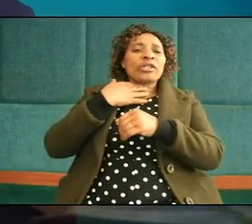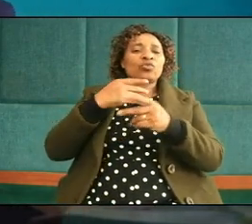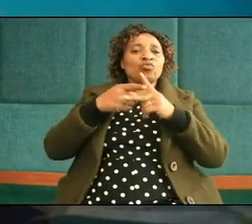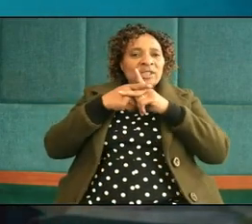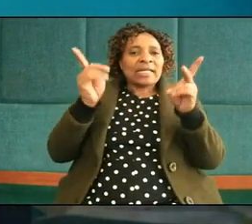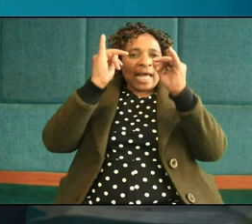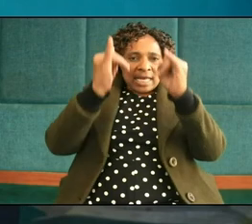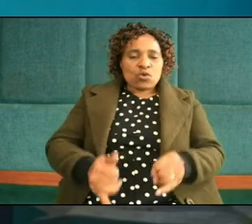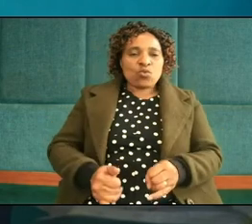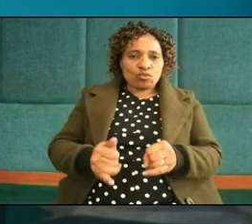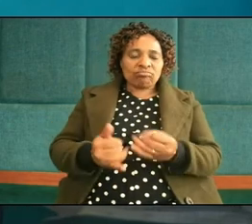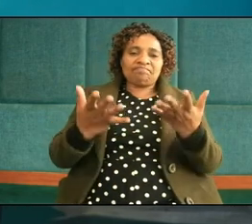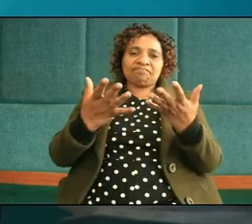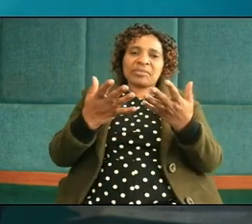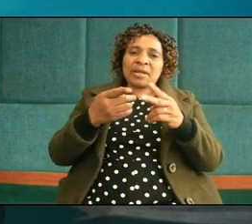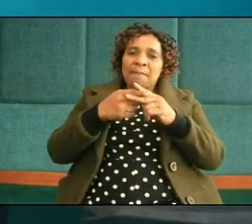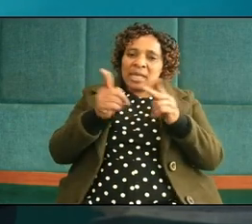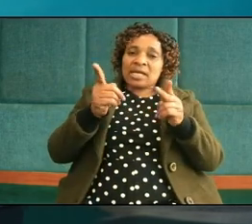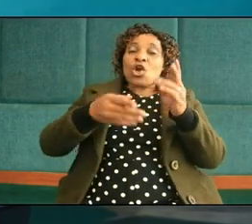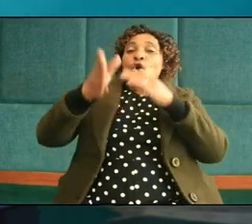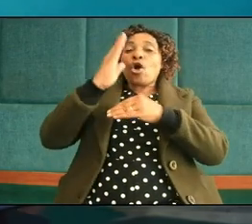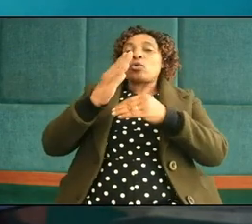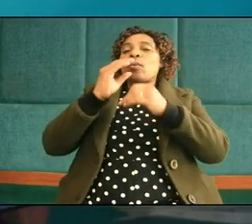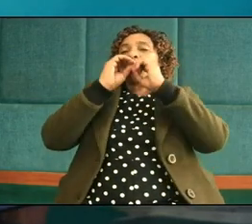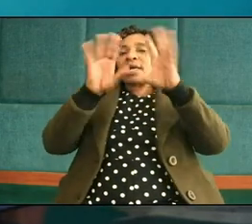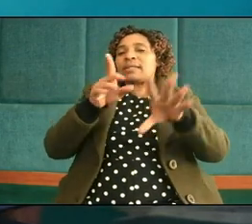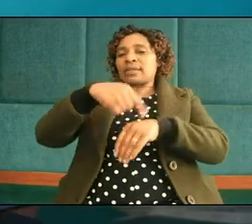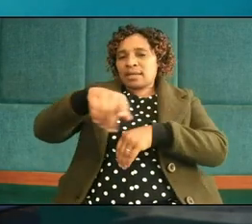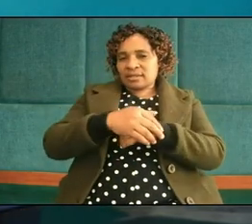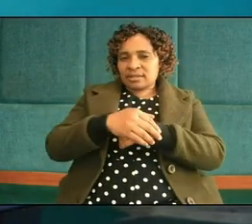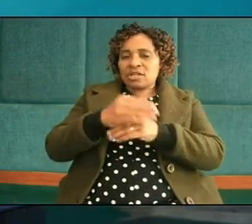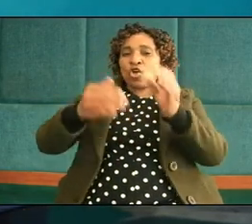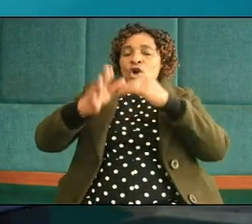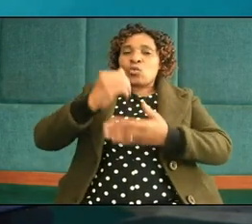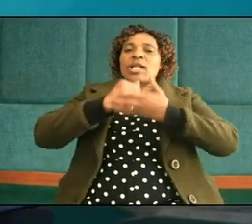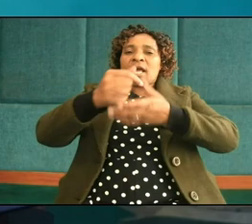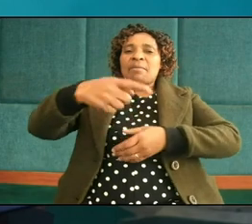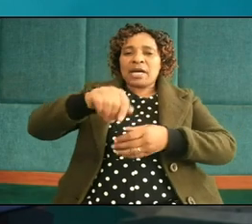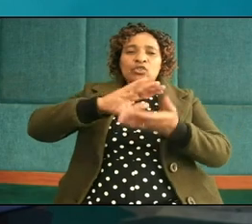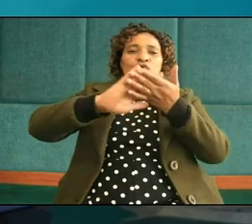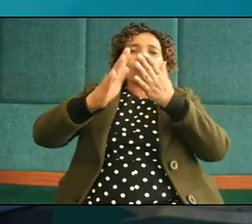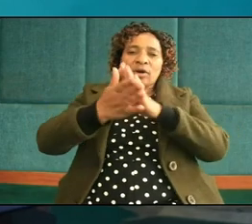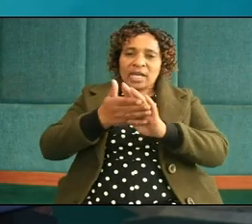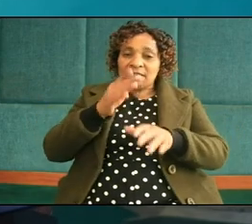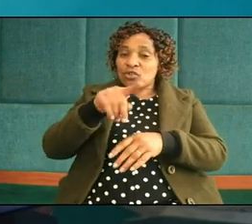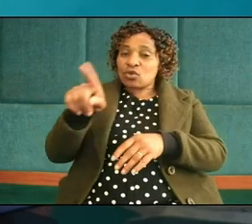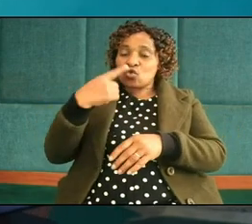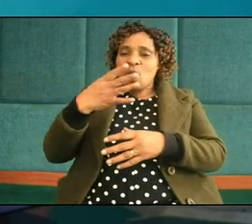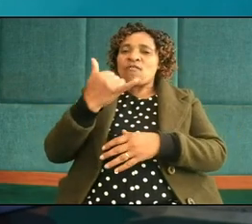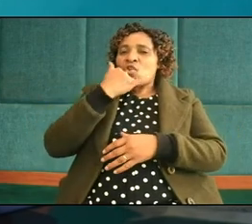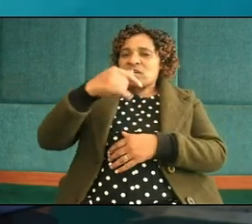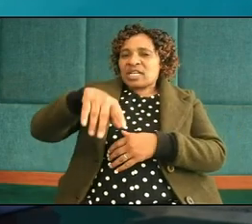beginning that God will cleanse us that God will help us to forgive those who have wronged